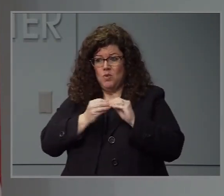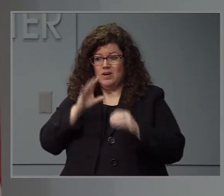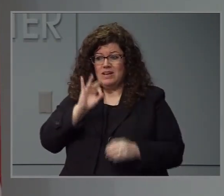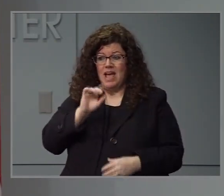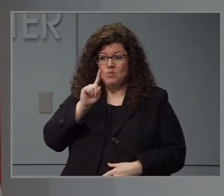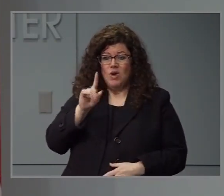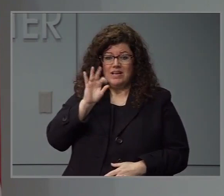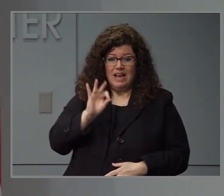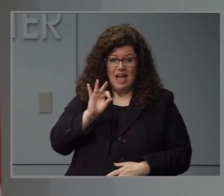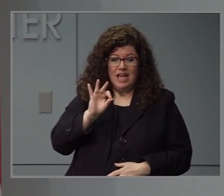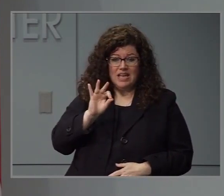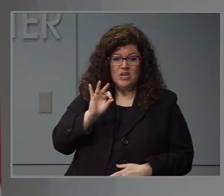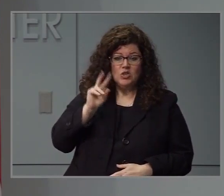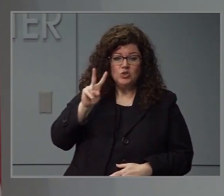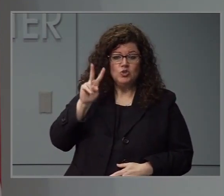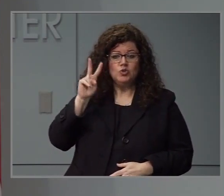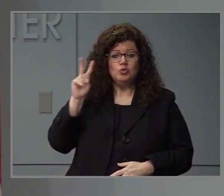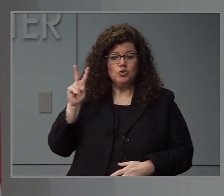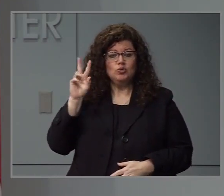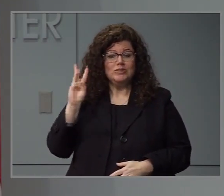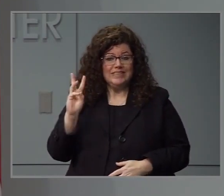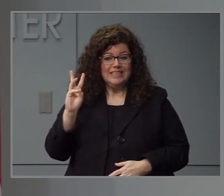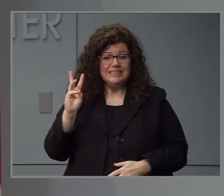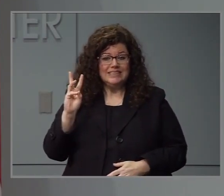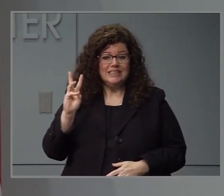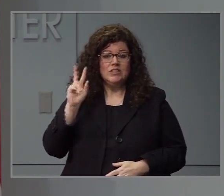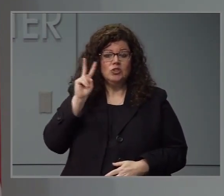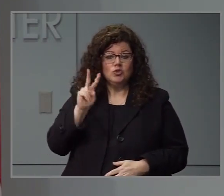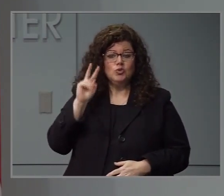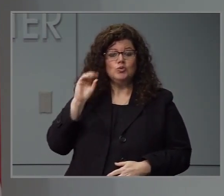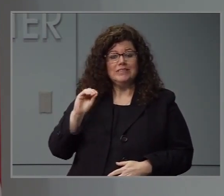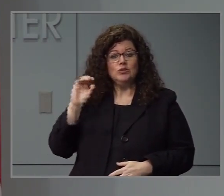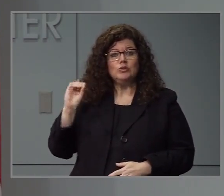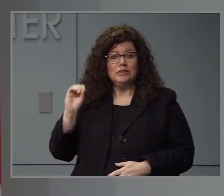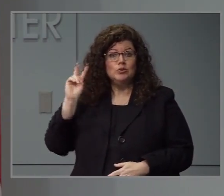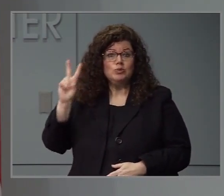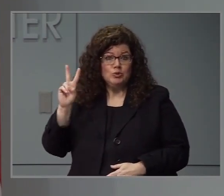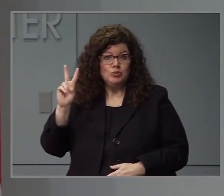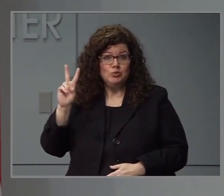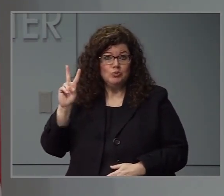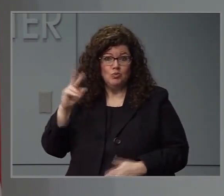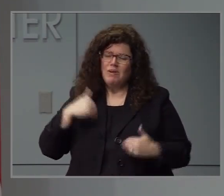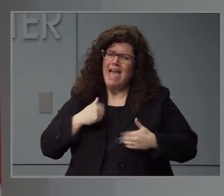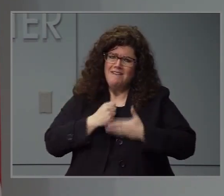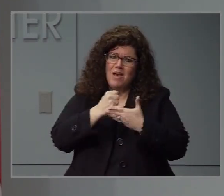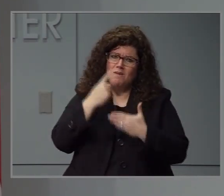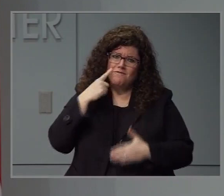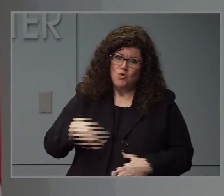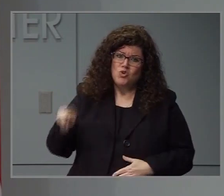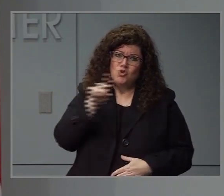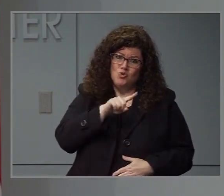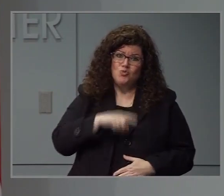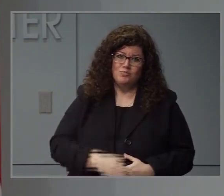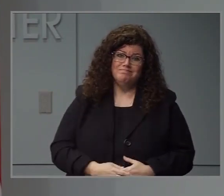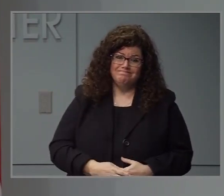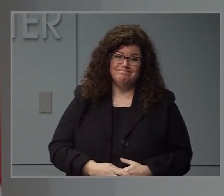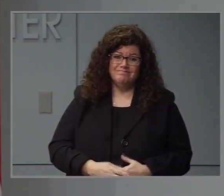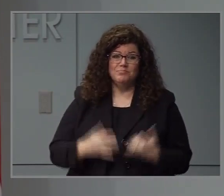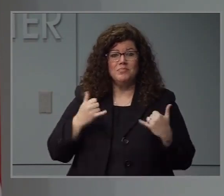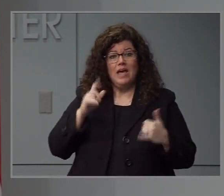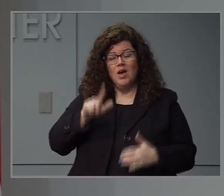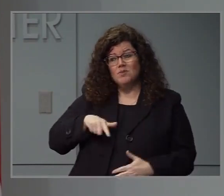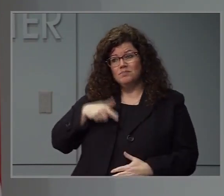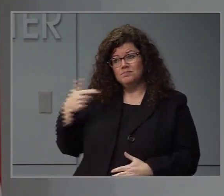-2002, and there is help available when you need it. With that, I will turn it over to